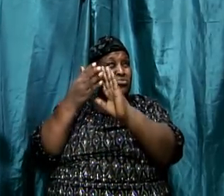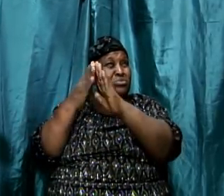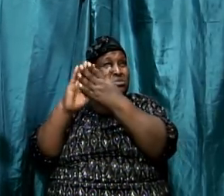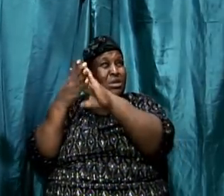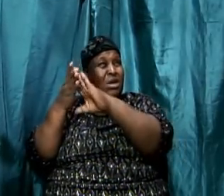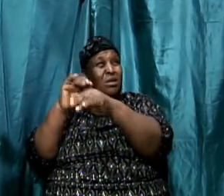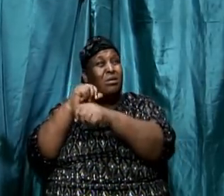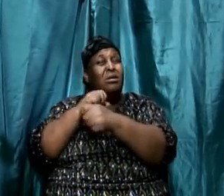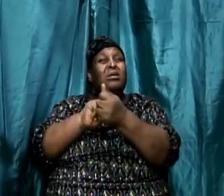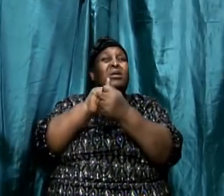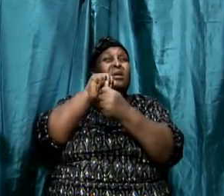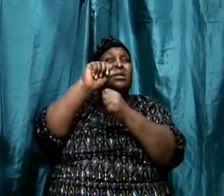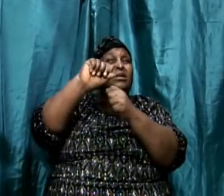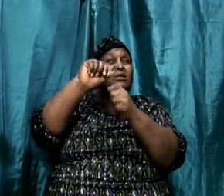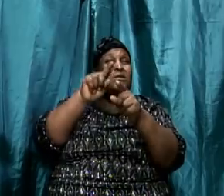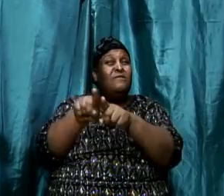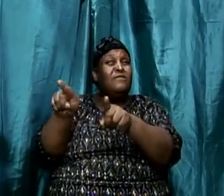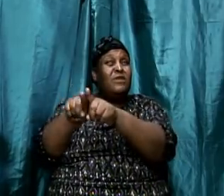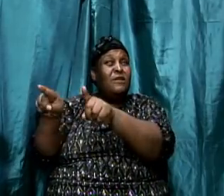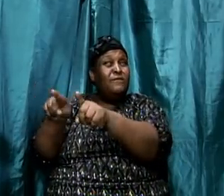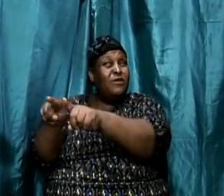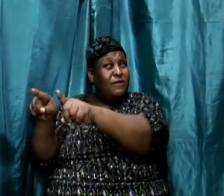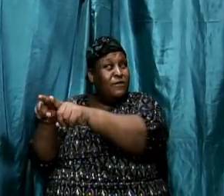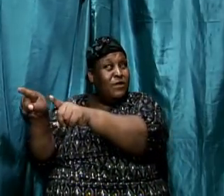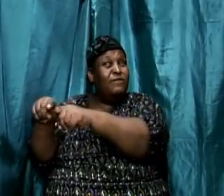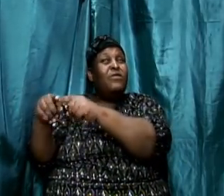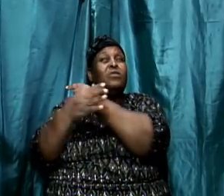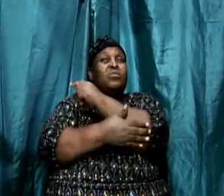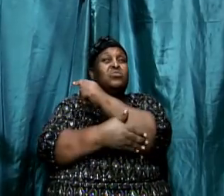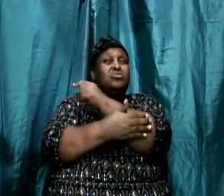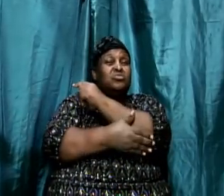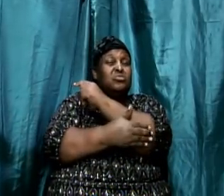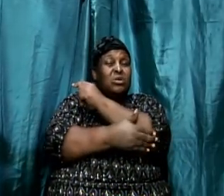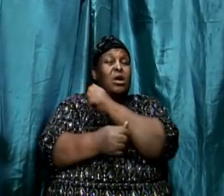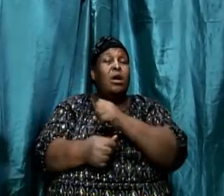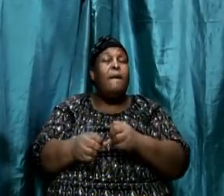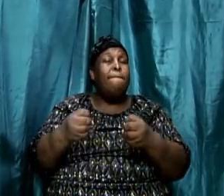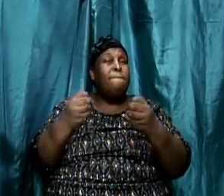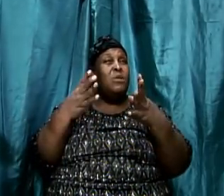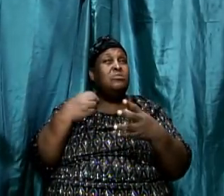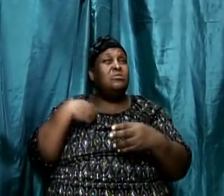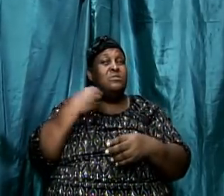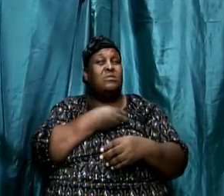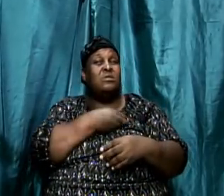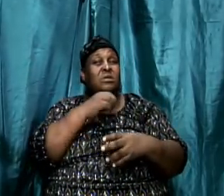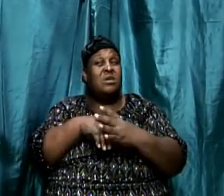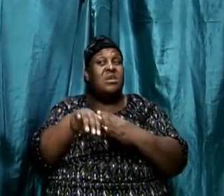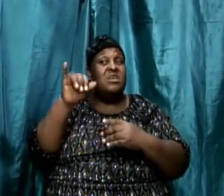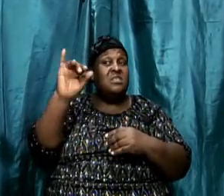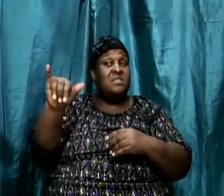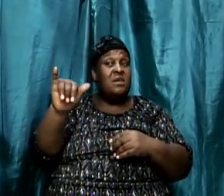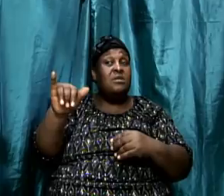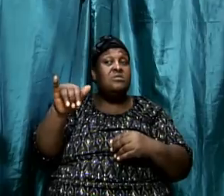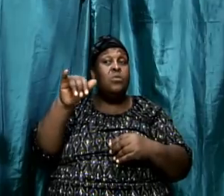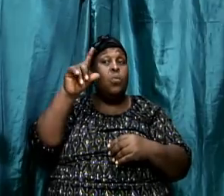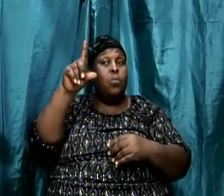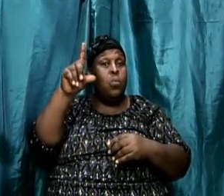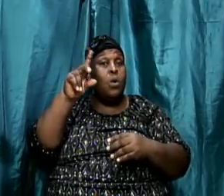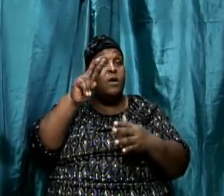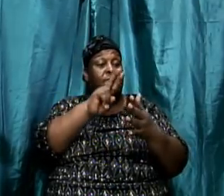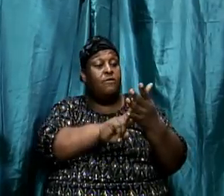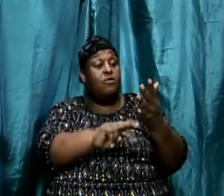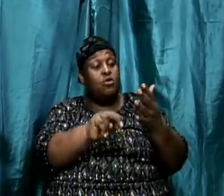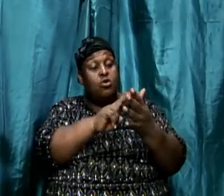and unto the uttermost parts of the earth. Now, a lot of us don't even realize that within that one verse, what Luke was doing